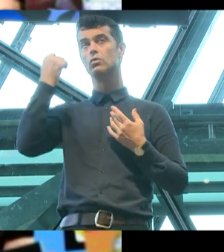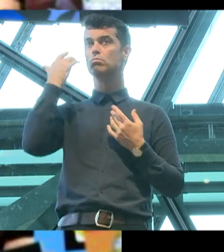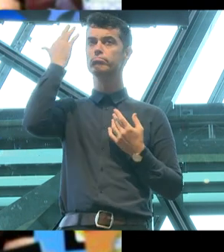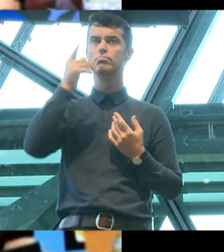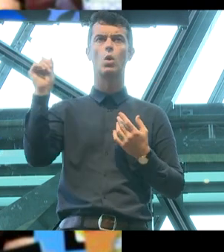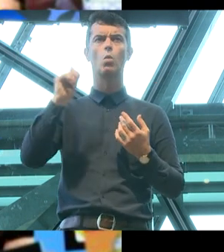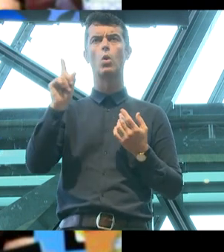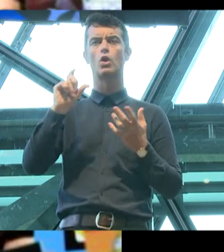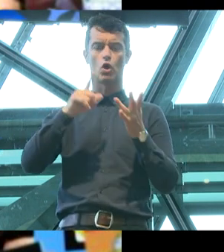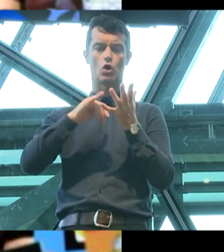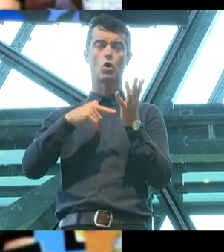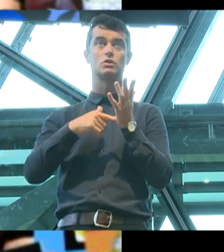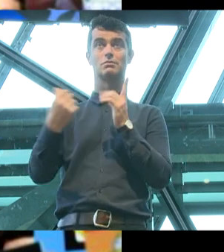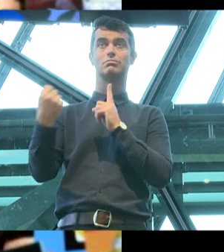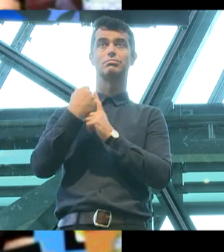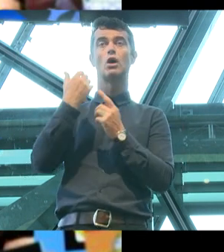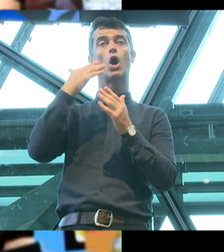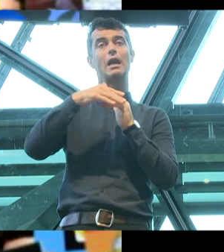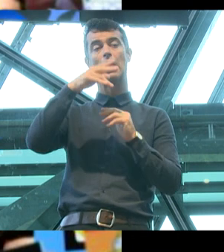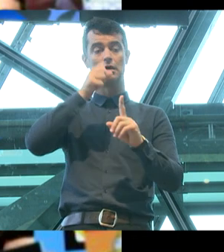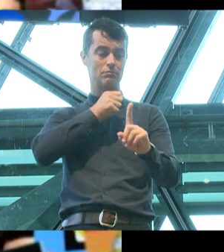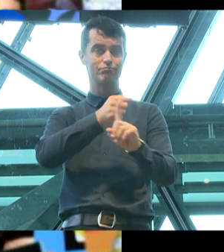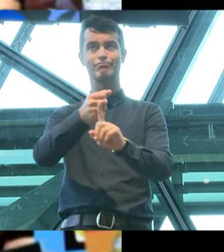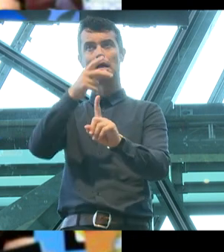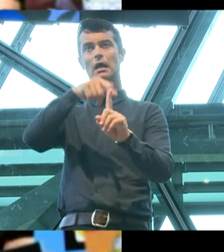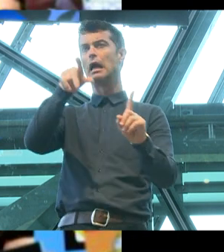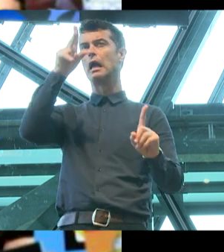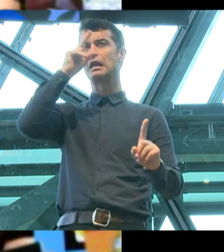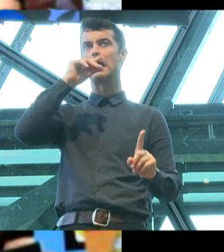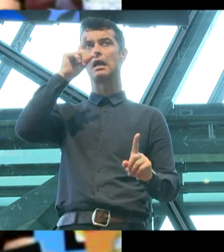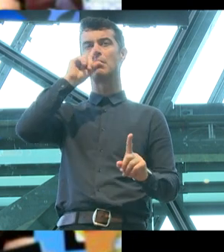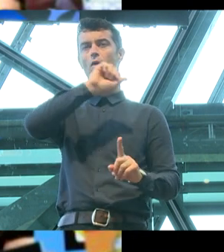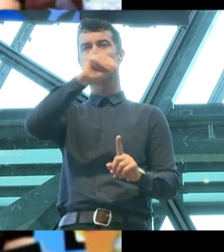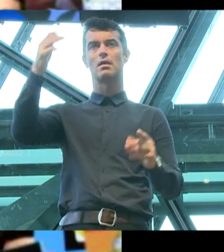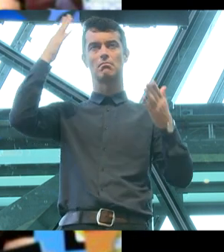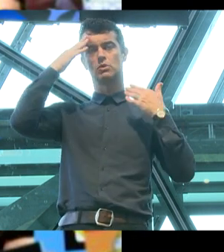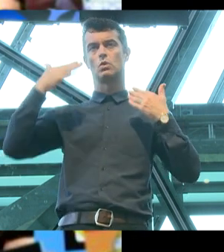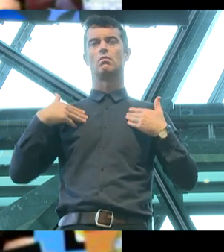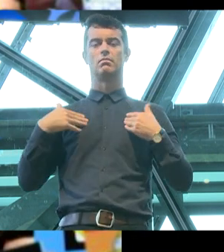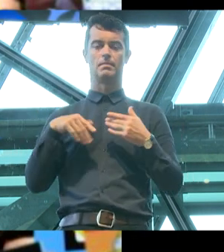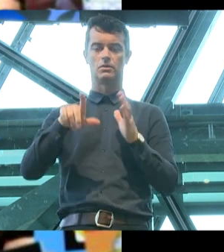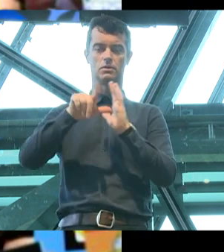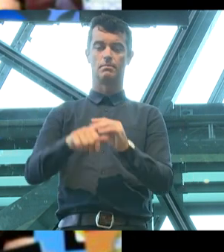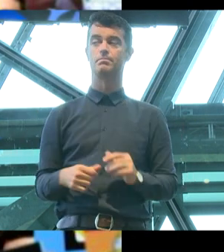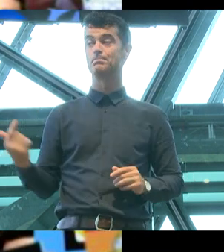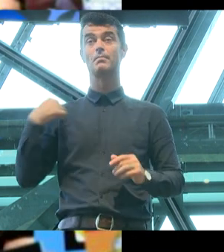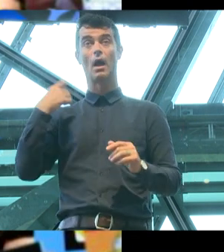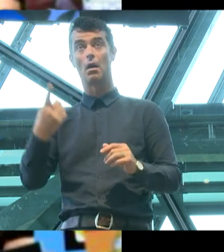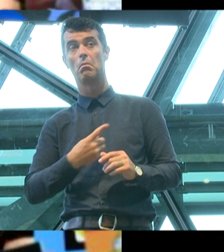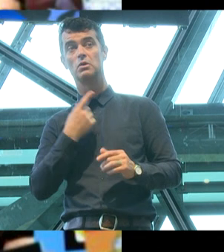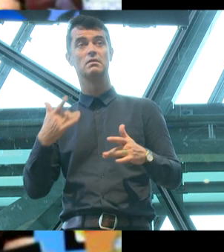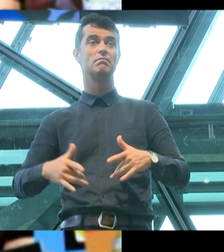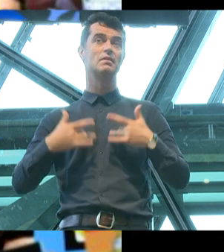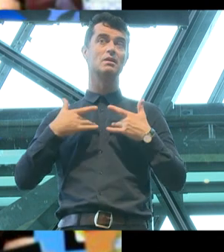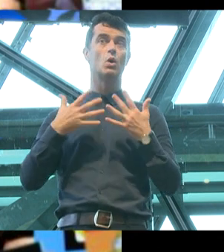what cost did this have on young people's mental wellbeing in this time? I personally think it's